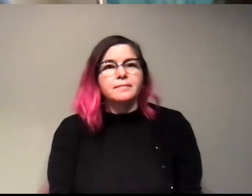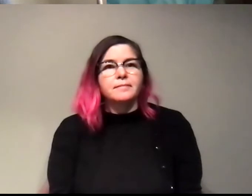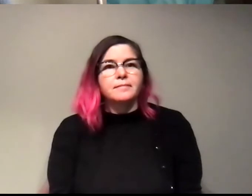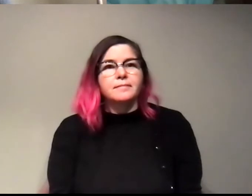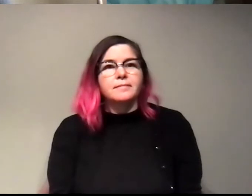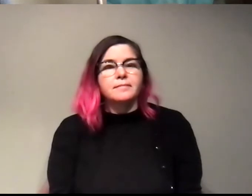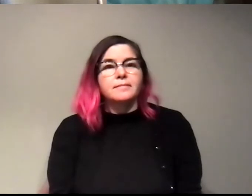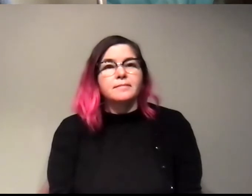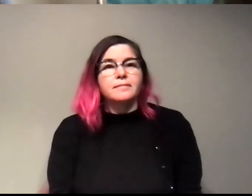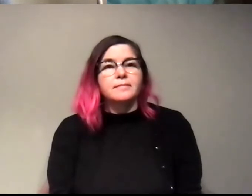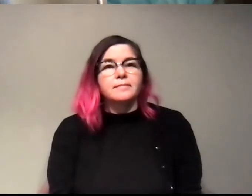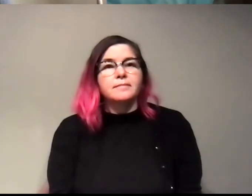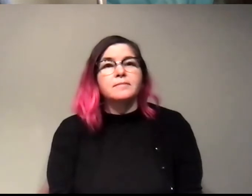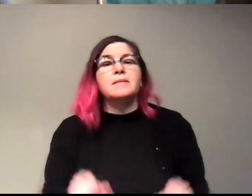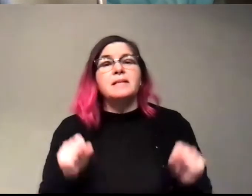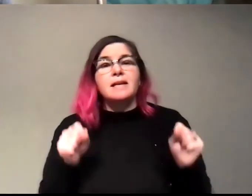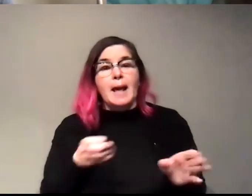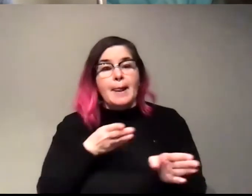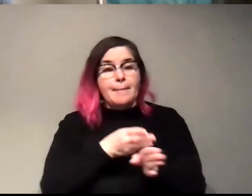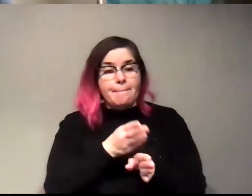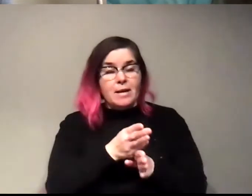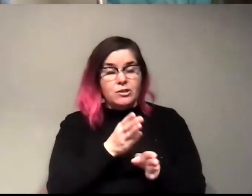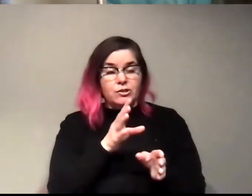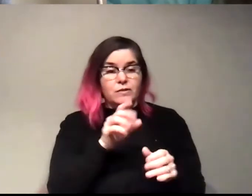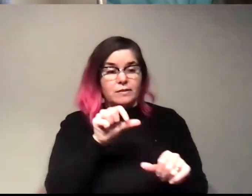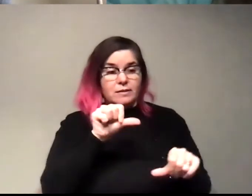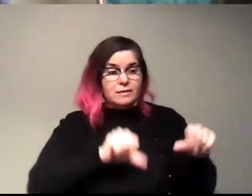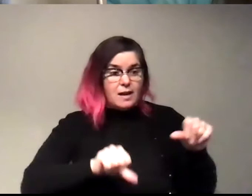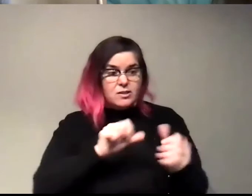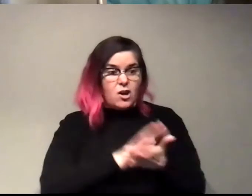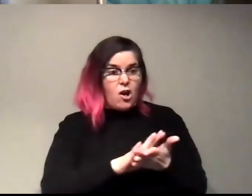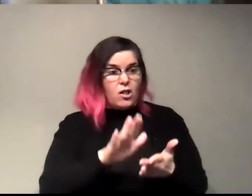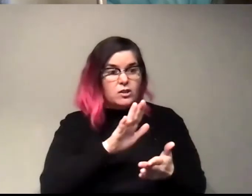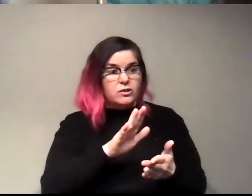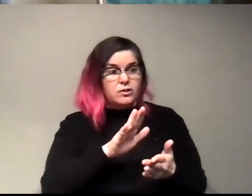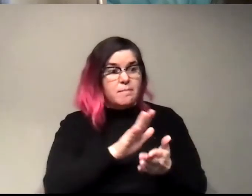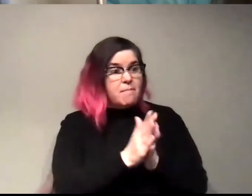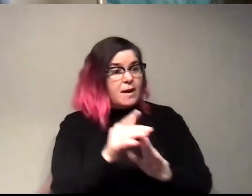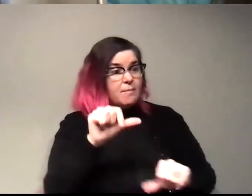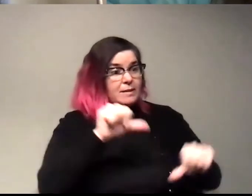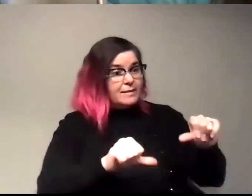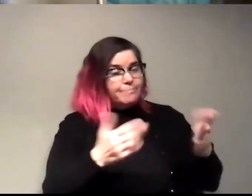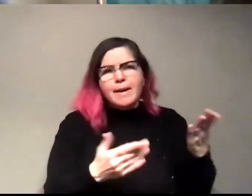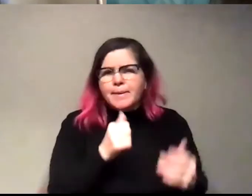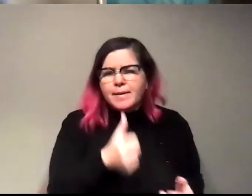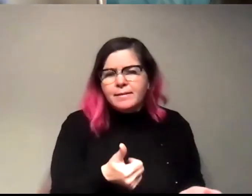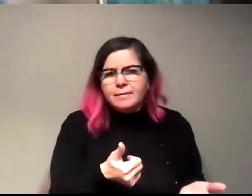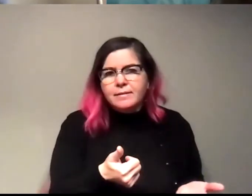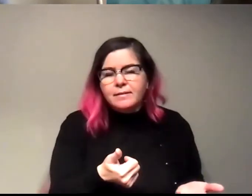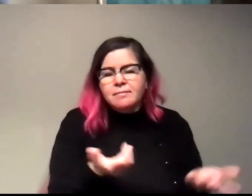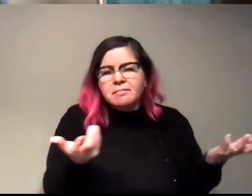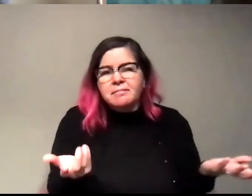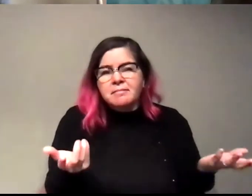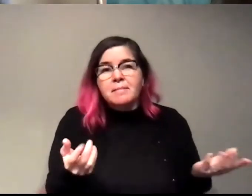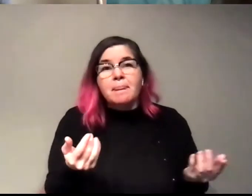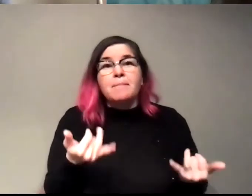you know, you can, you know, major in a science in college, for example, and then not become a scientist, but it would still be a, like, I think it would be a